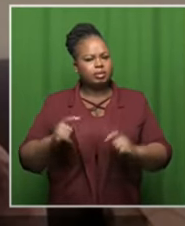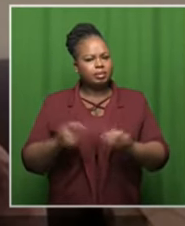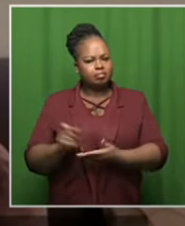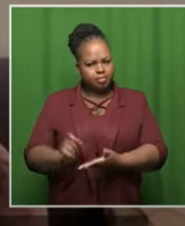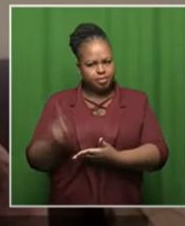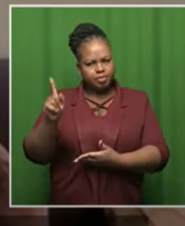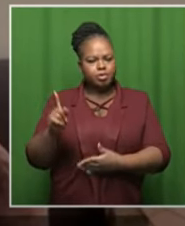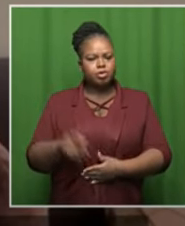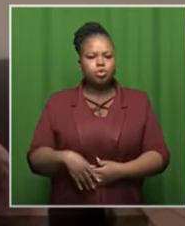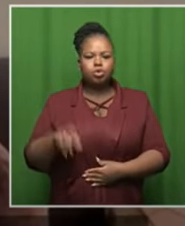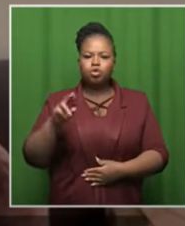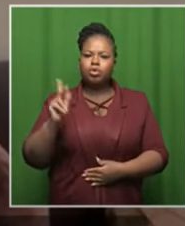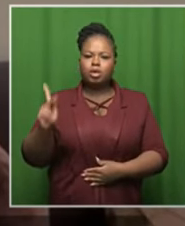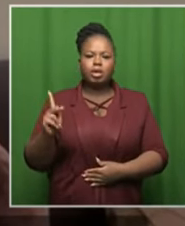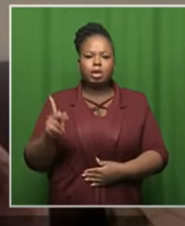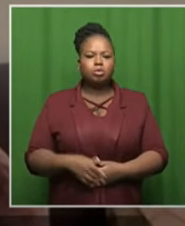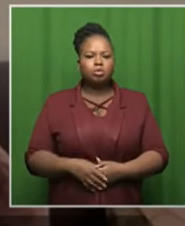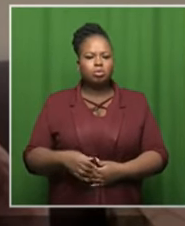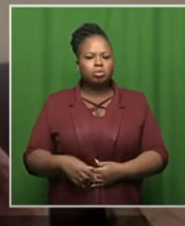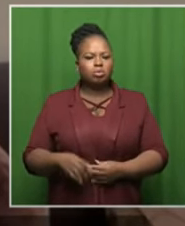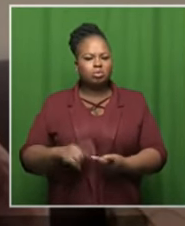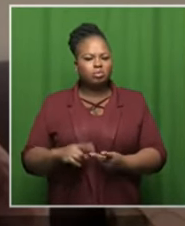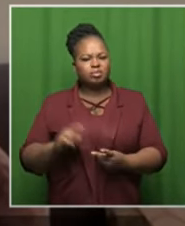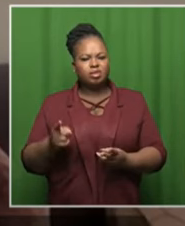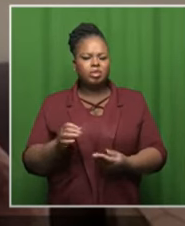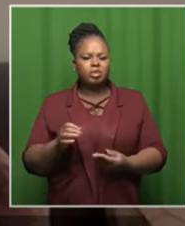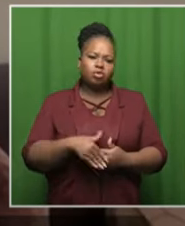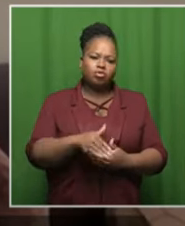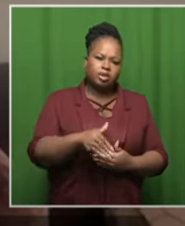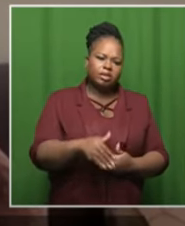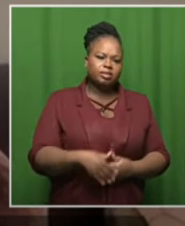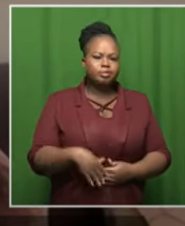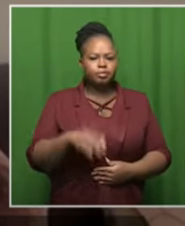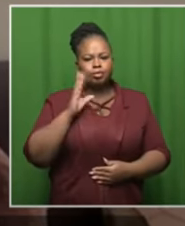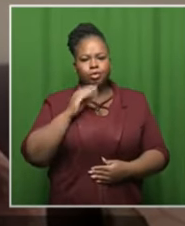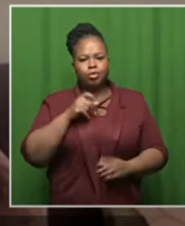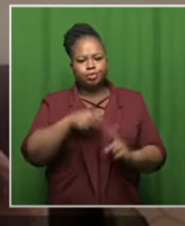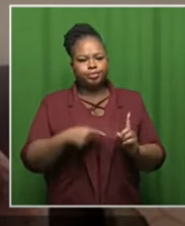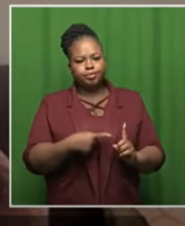going to go to the uk and play in coventry city i send the cricket spoke to the